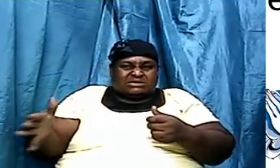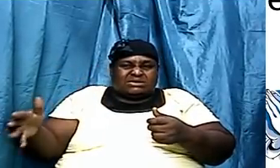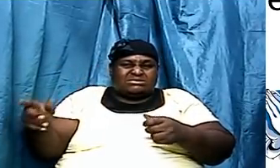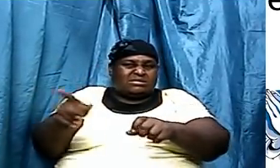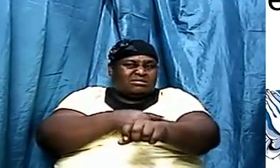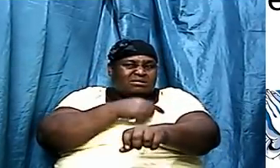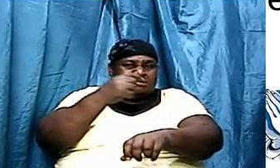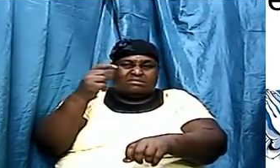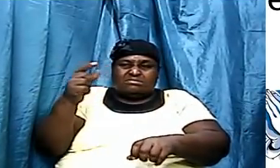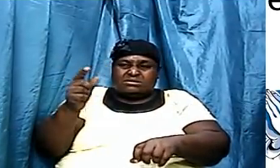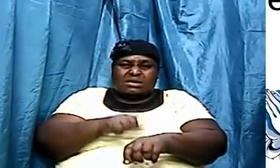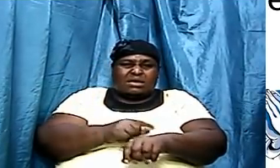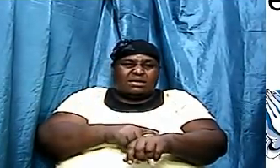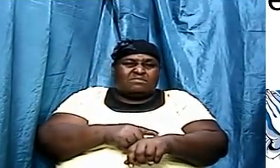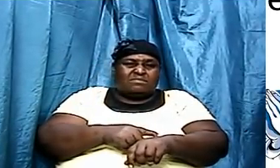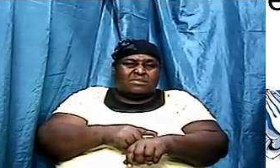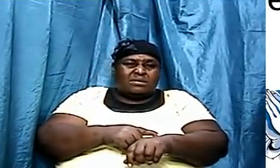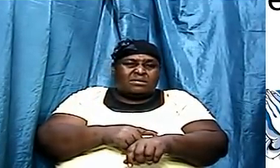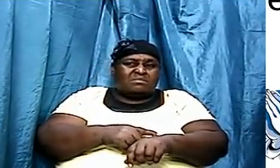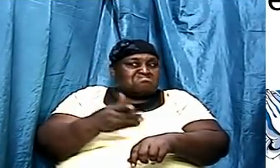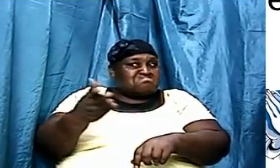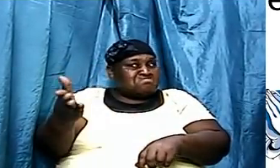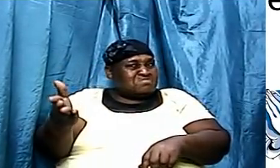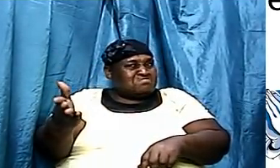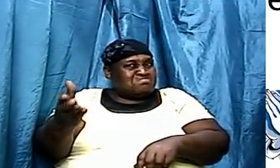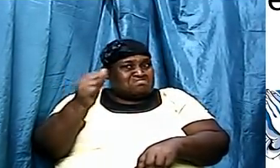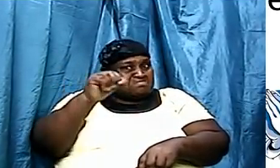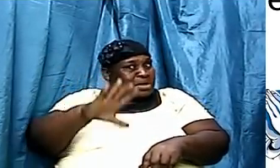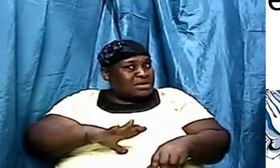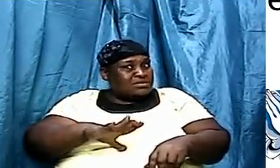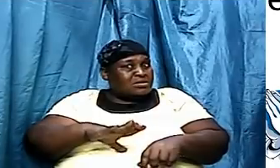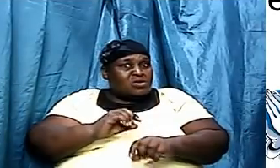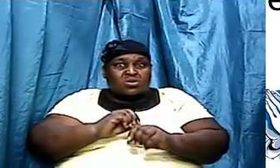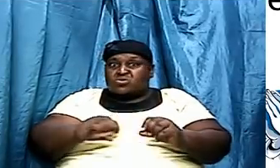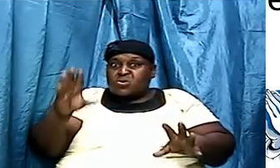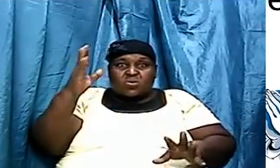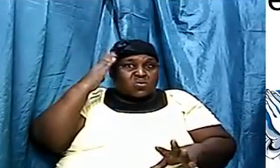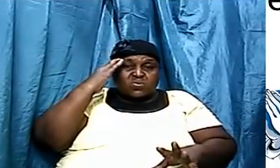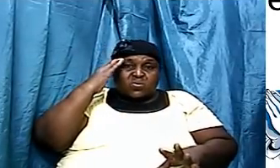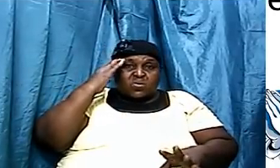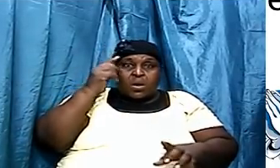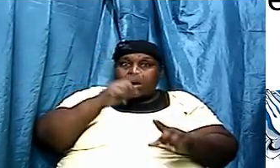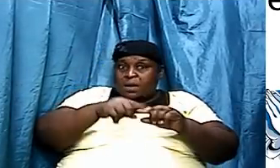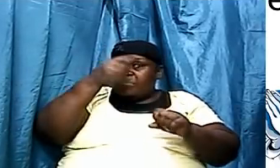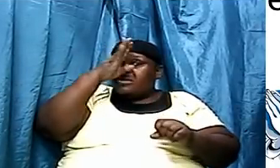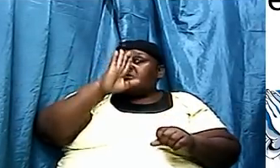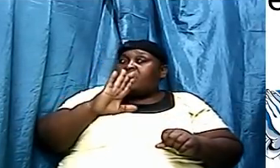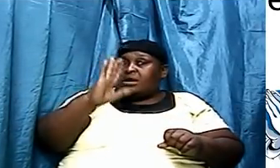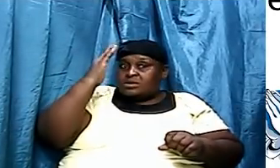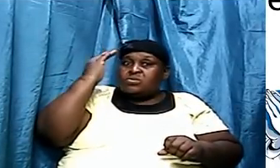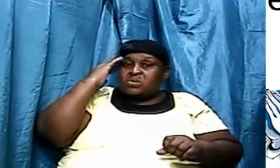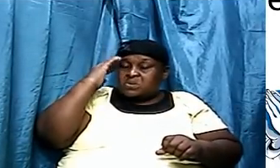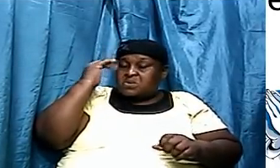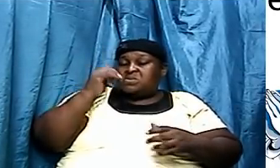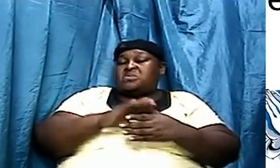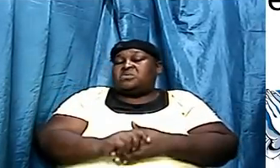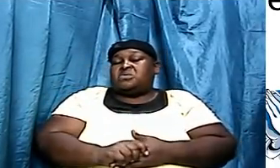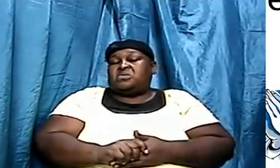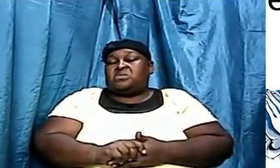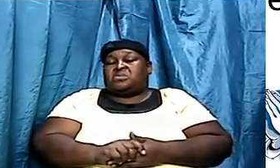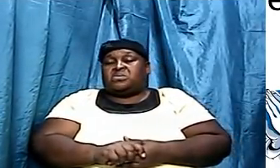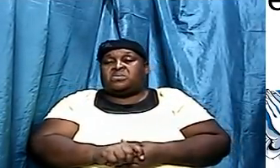But God knew it. To say that this person knew this thing, no, no, no. It was a case where they didn't know it per se.